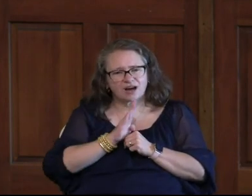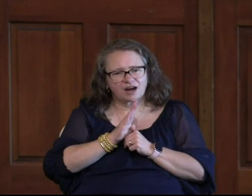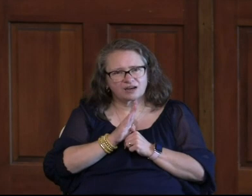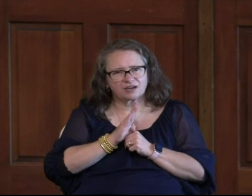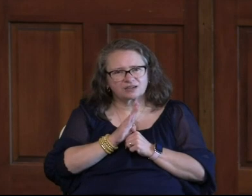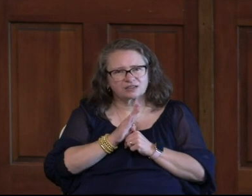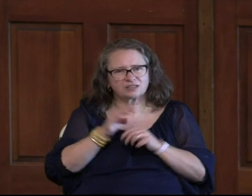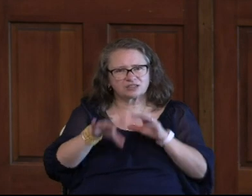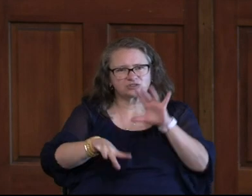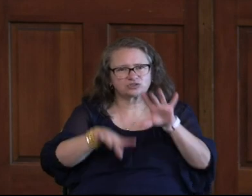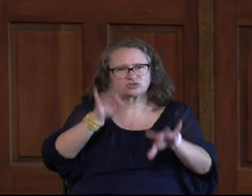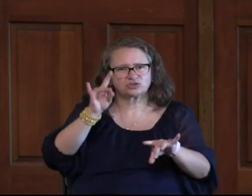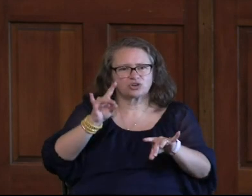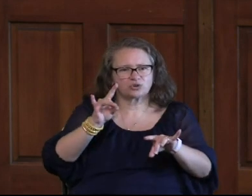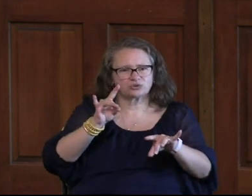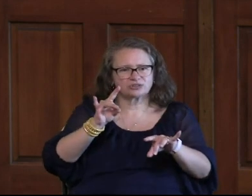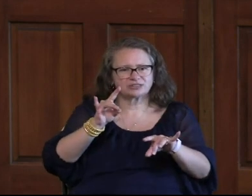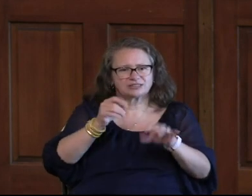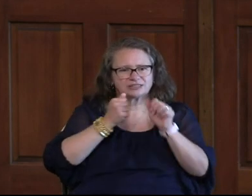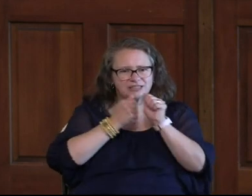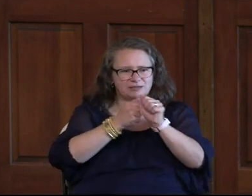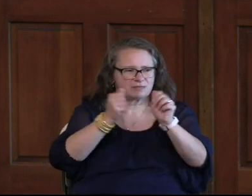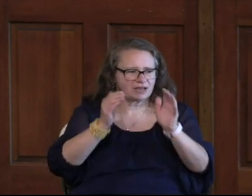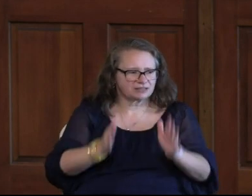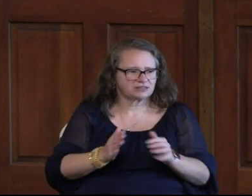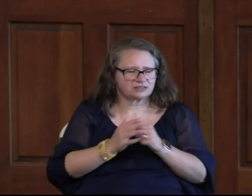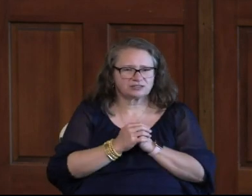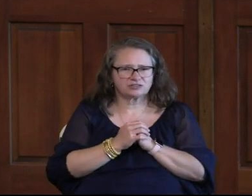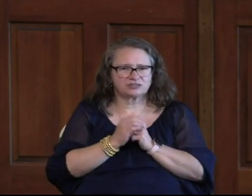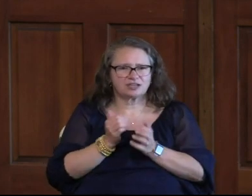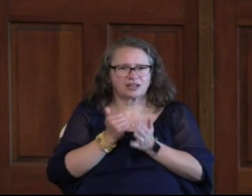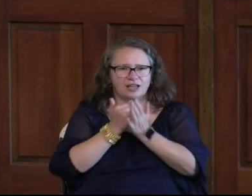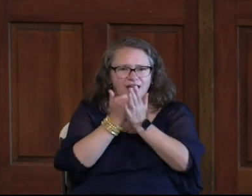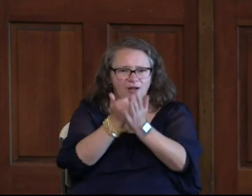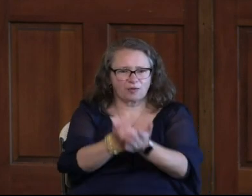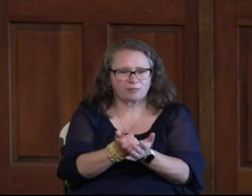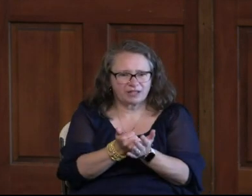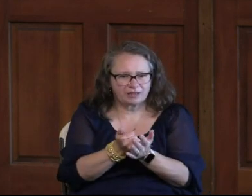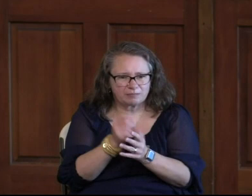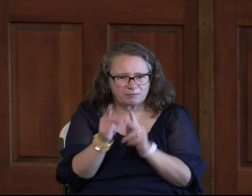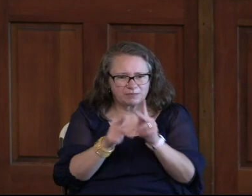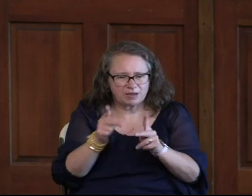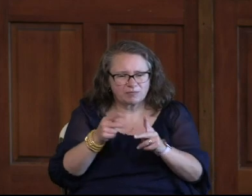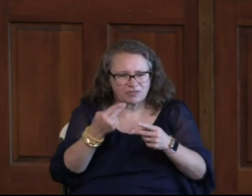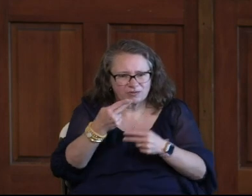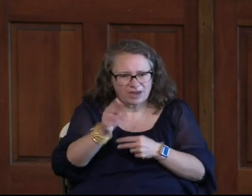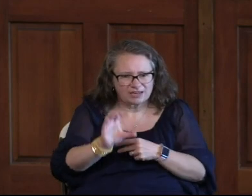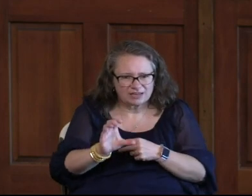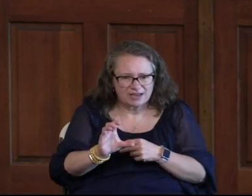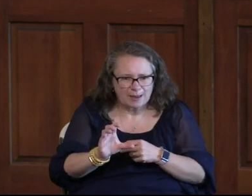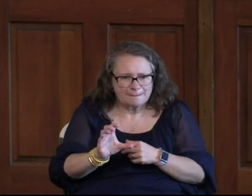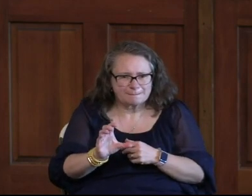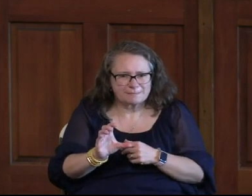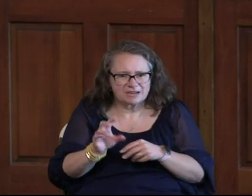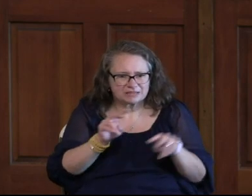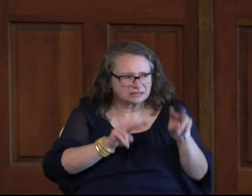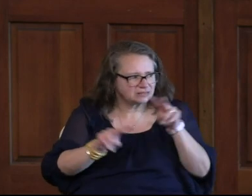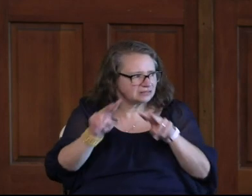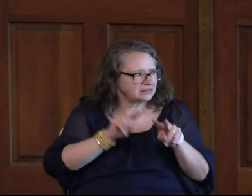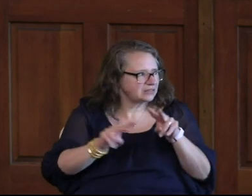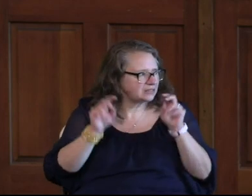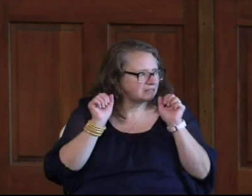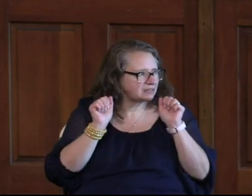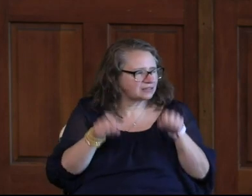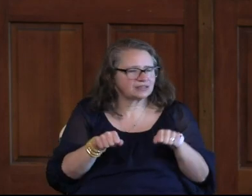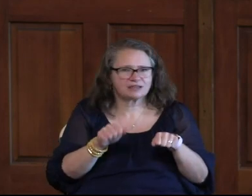God's chosen ambassadors. And helping, helping people with disabilities see that their